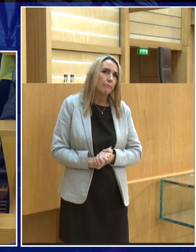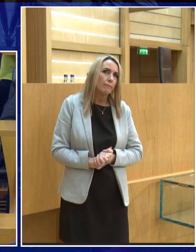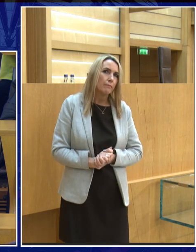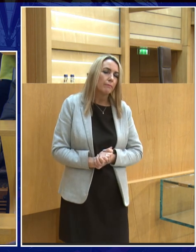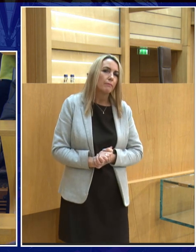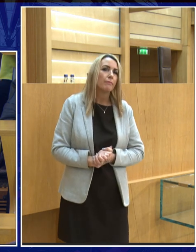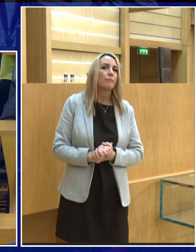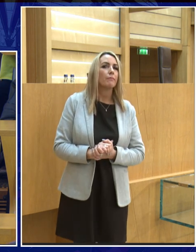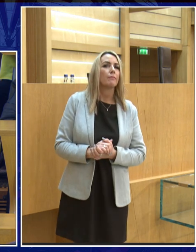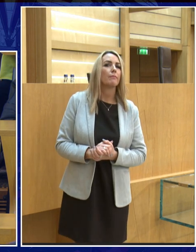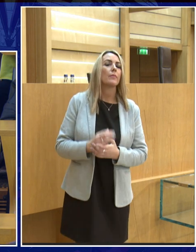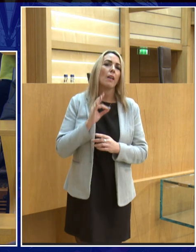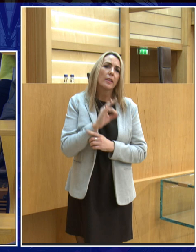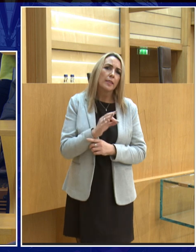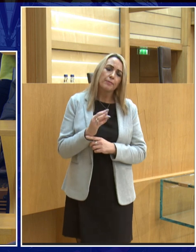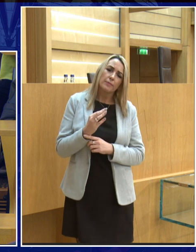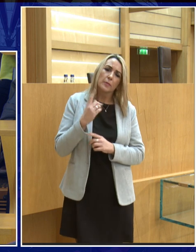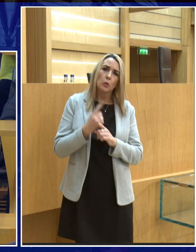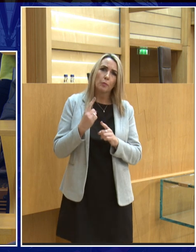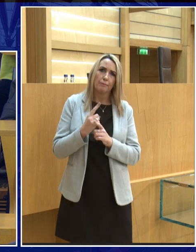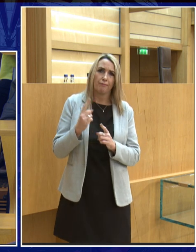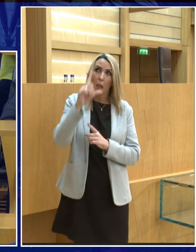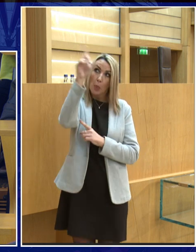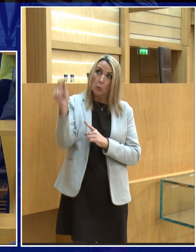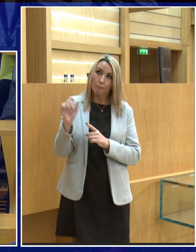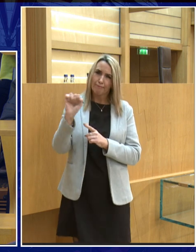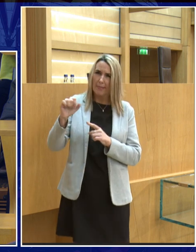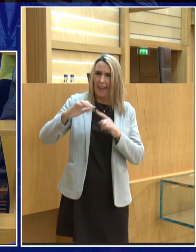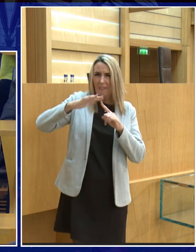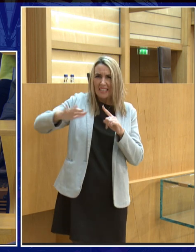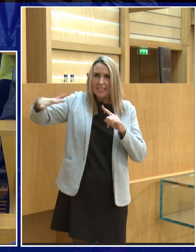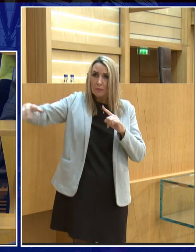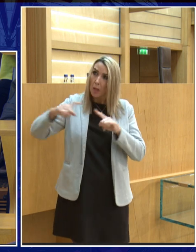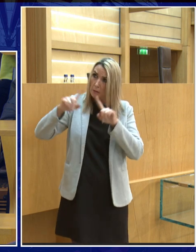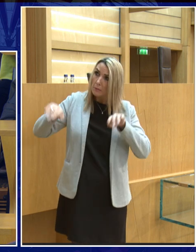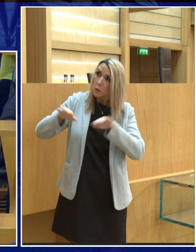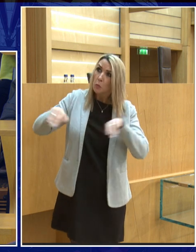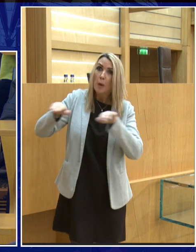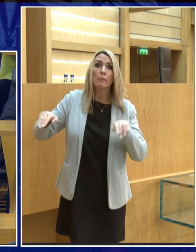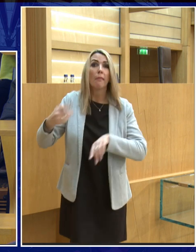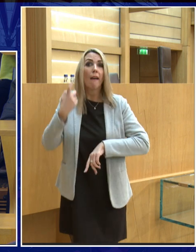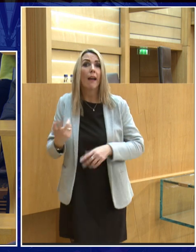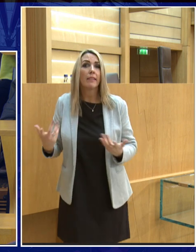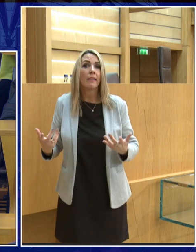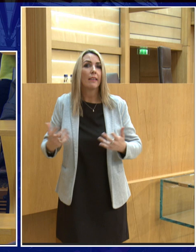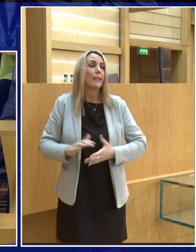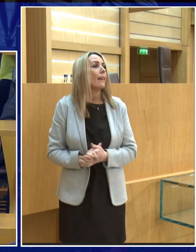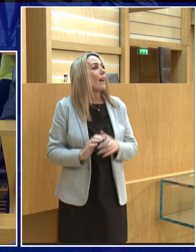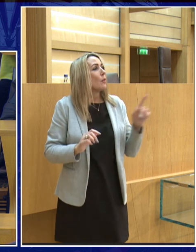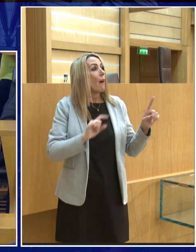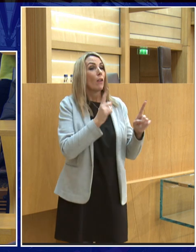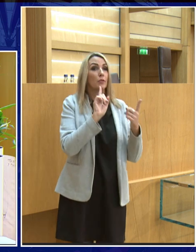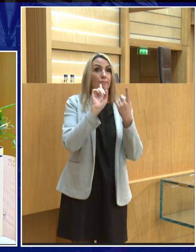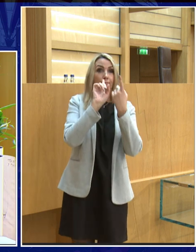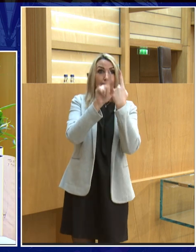in the sea no on the moon so can you swim in the sea on the moon well first of all let me answer your